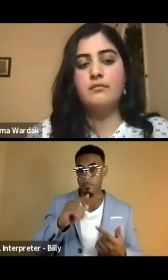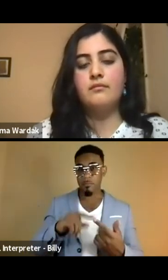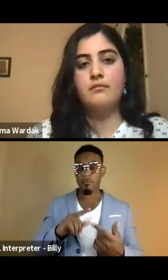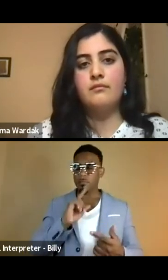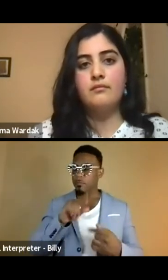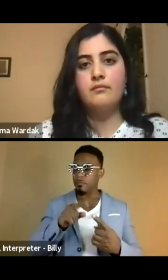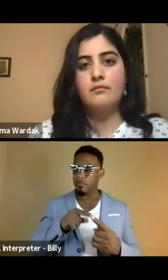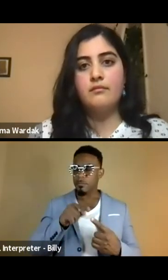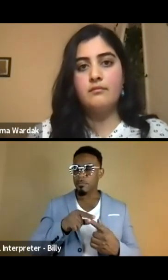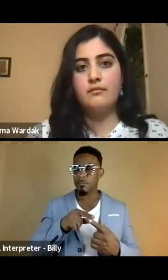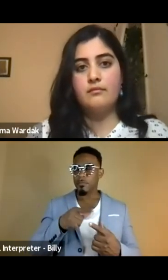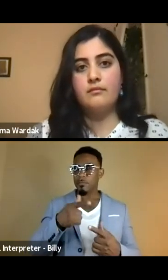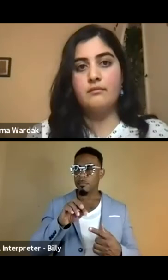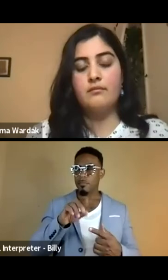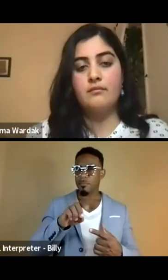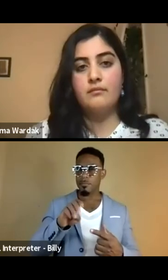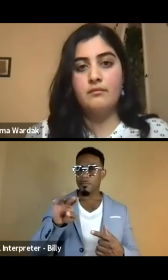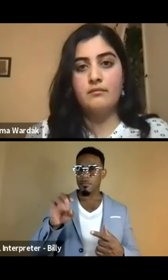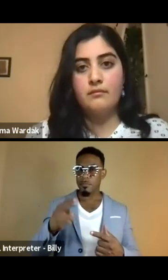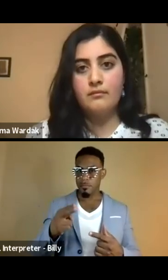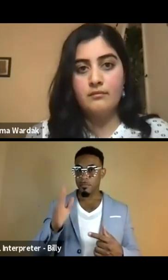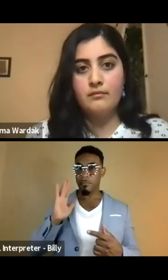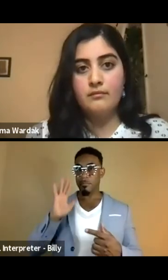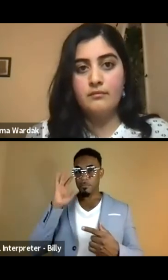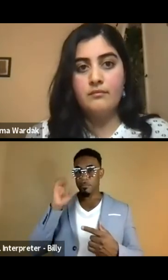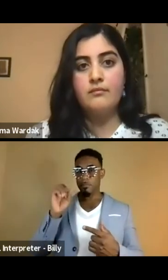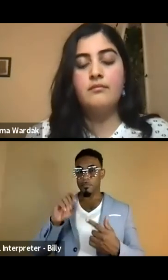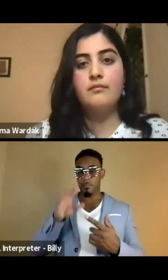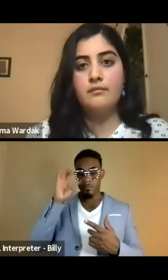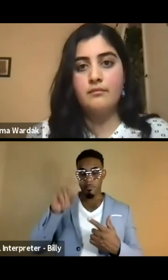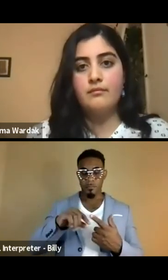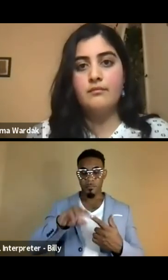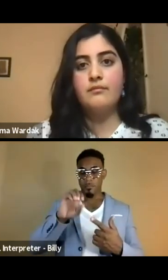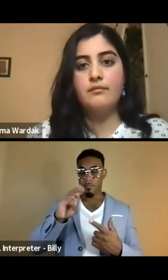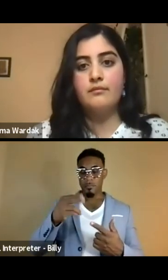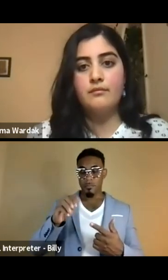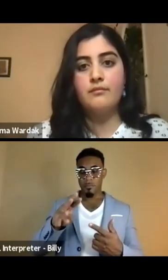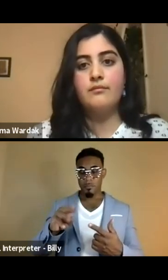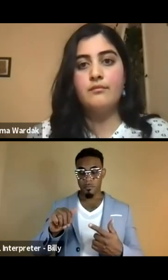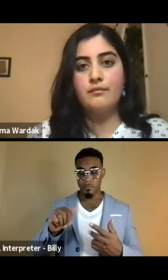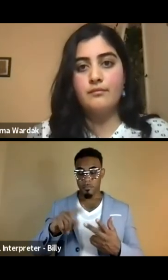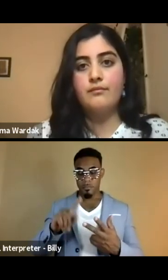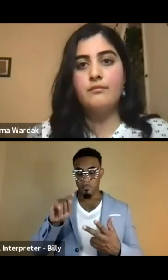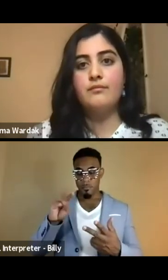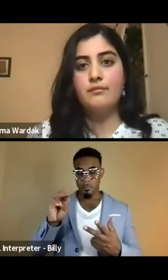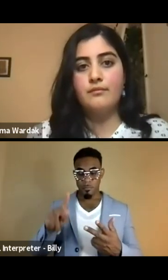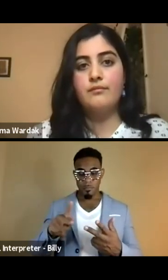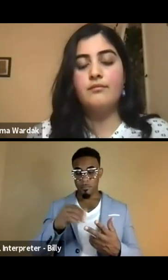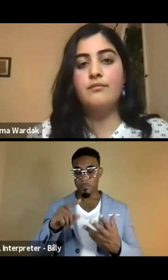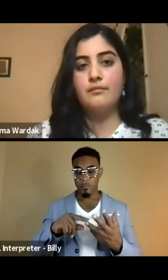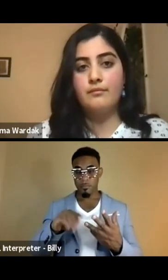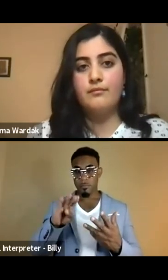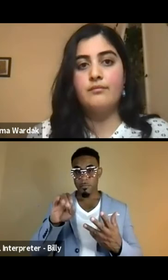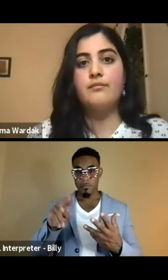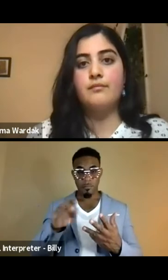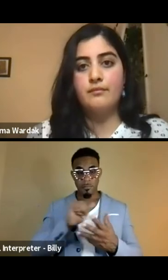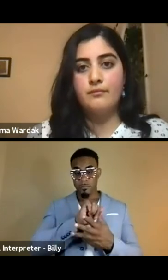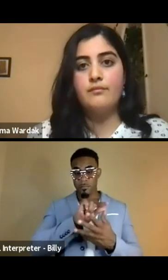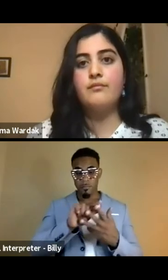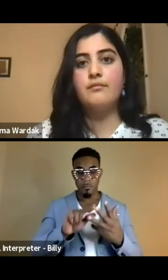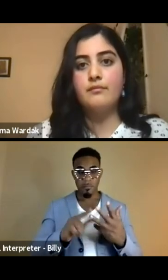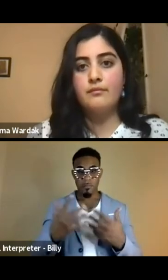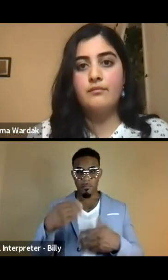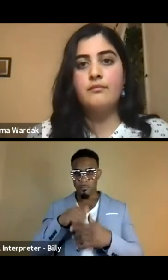I'm talking about George Bush, president Obama, uh, Trump and Joe Biden, they're all